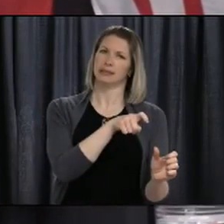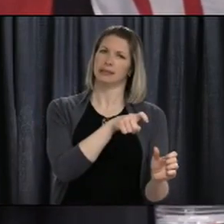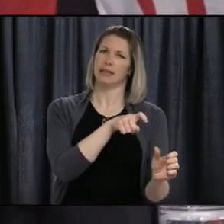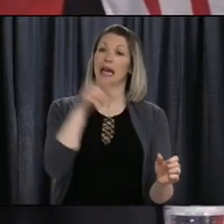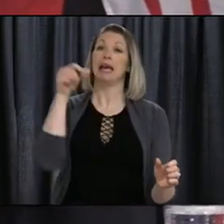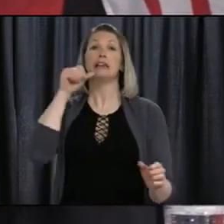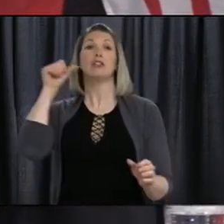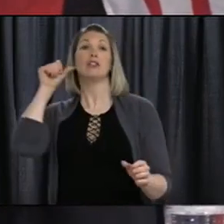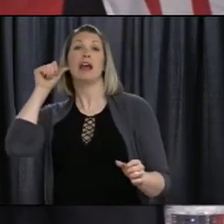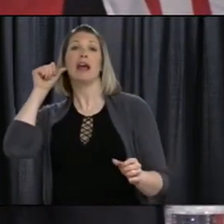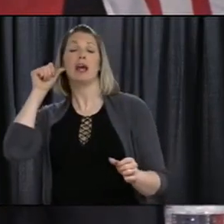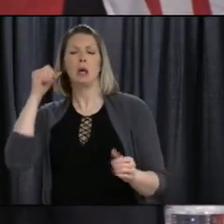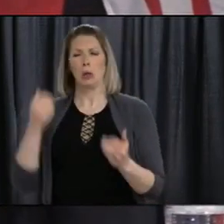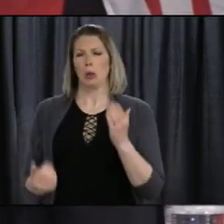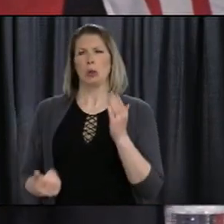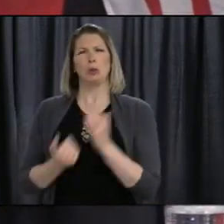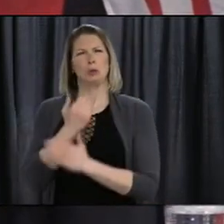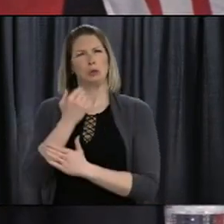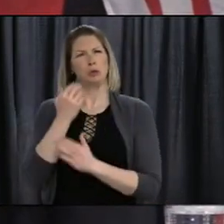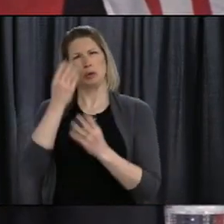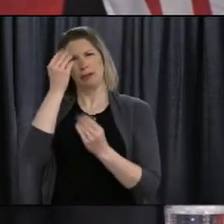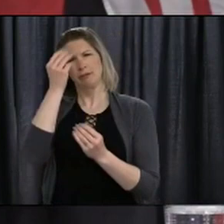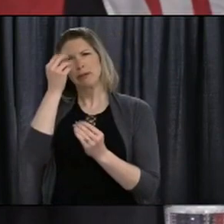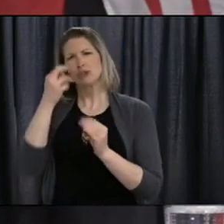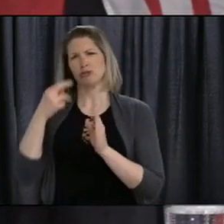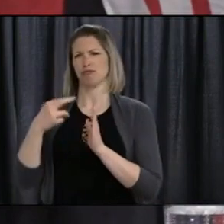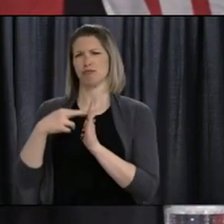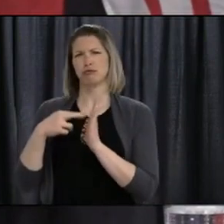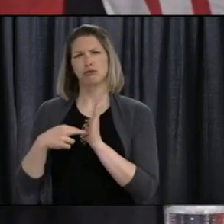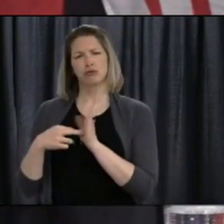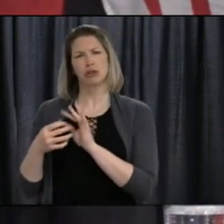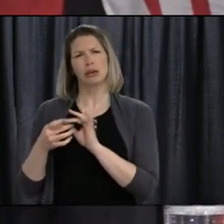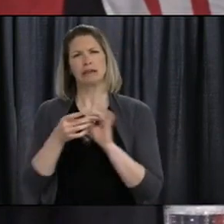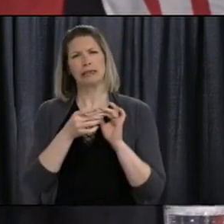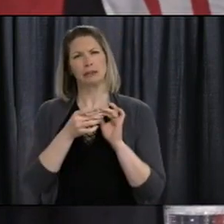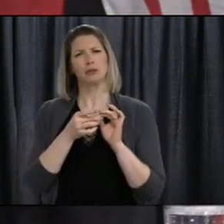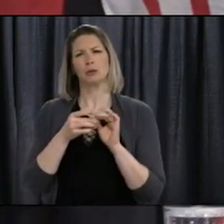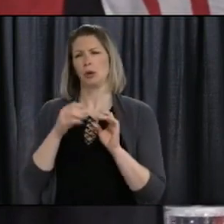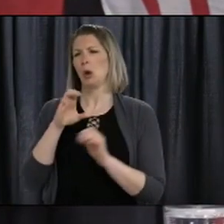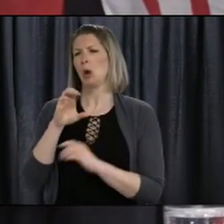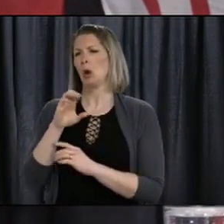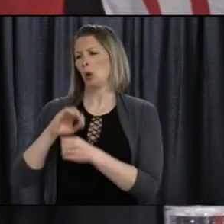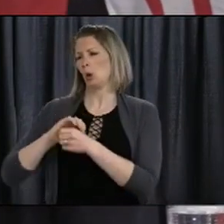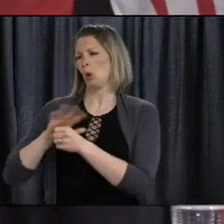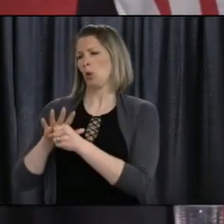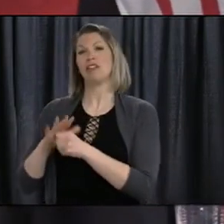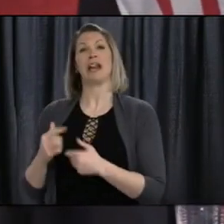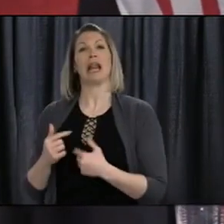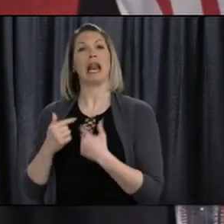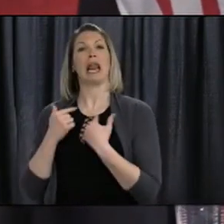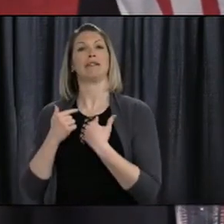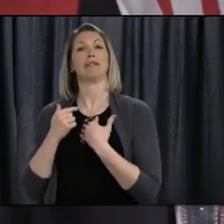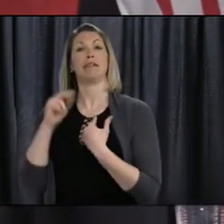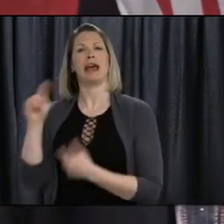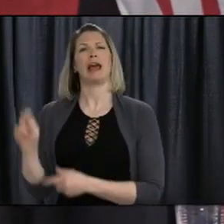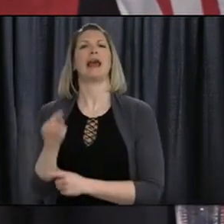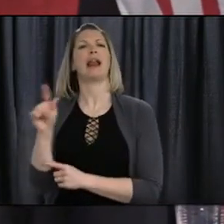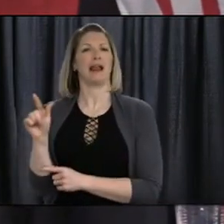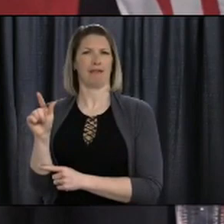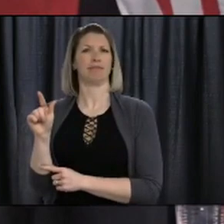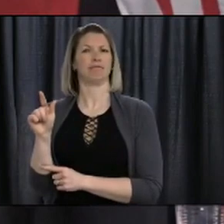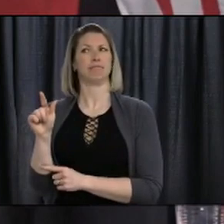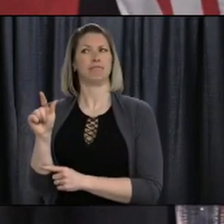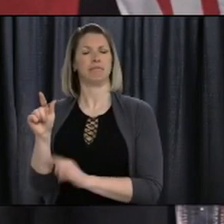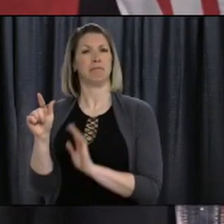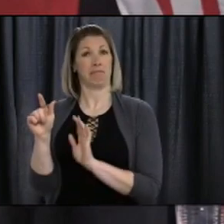life with COVID-19 and laid out the foundation for living with this virus in our community. So, we must continue that